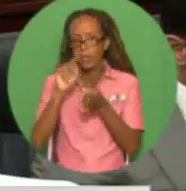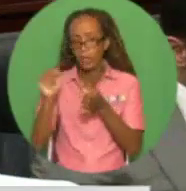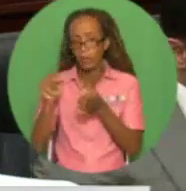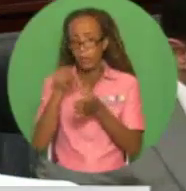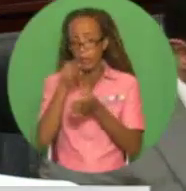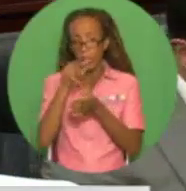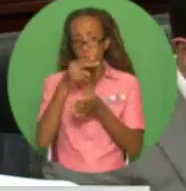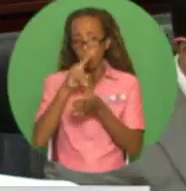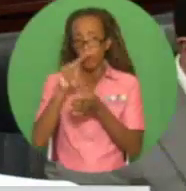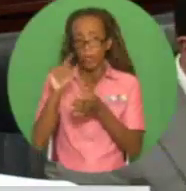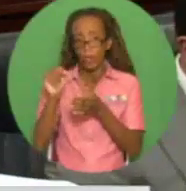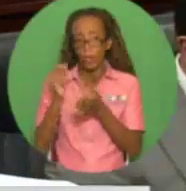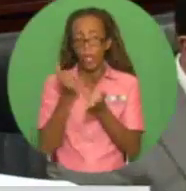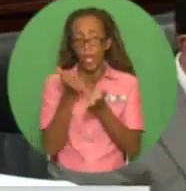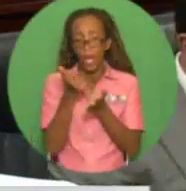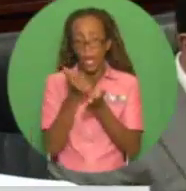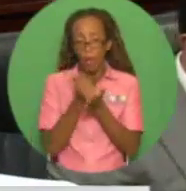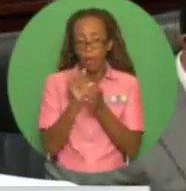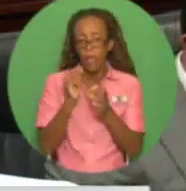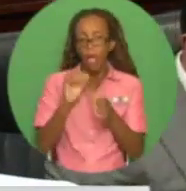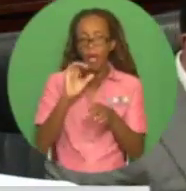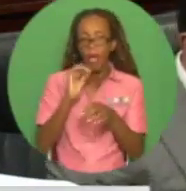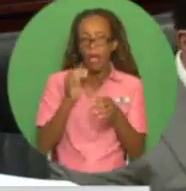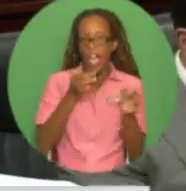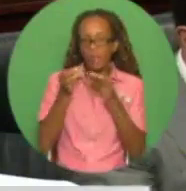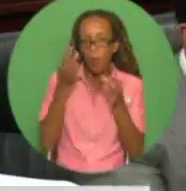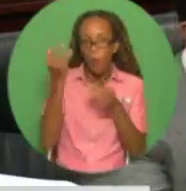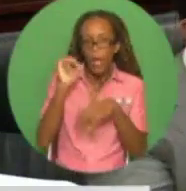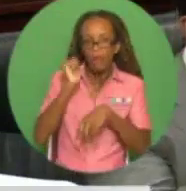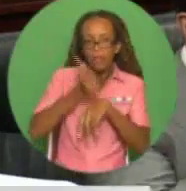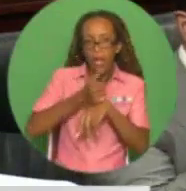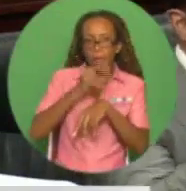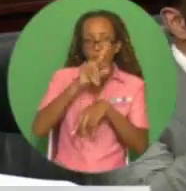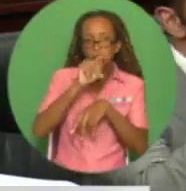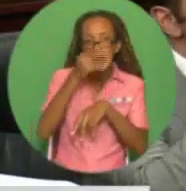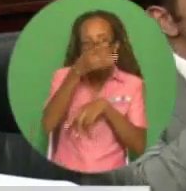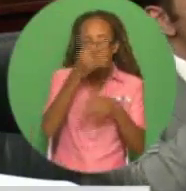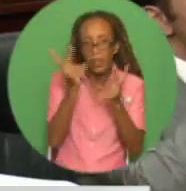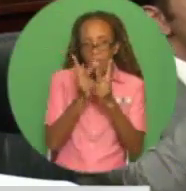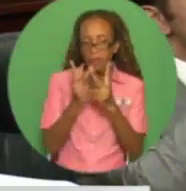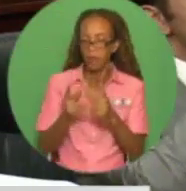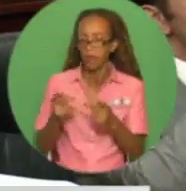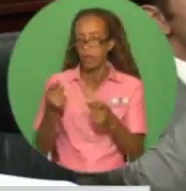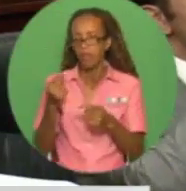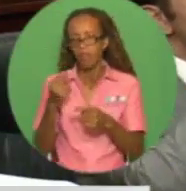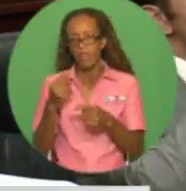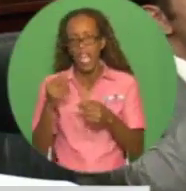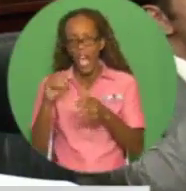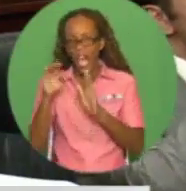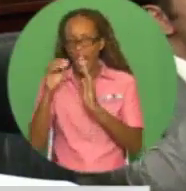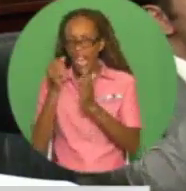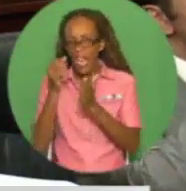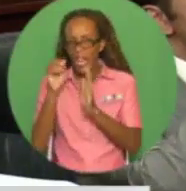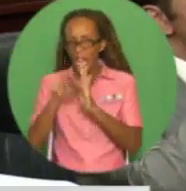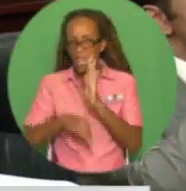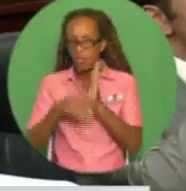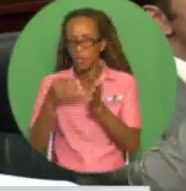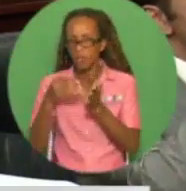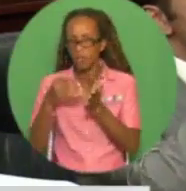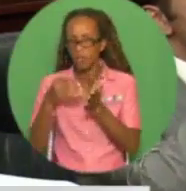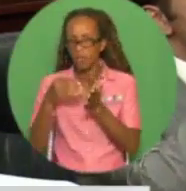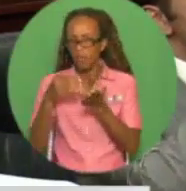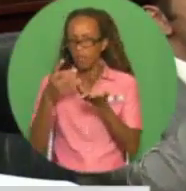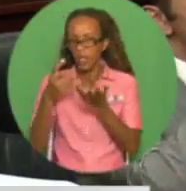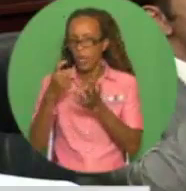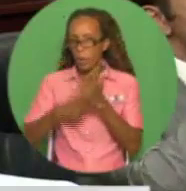University to rationalize facilities, reduce costs currently spent on aging infrastructure, and redirect capital